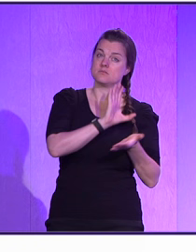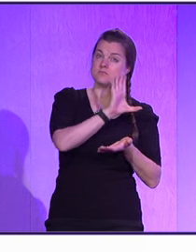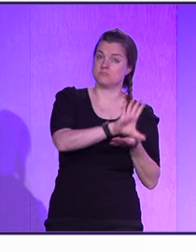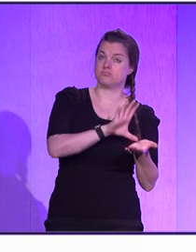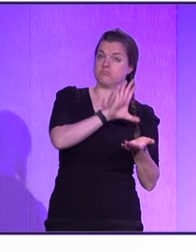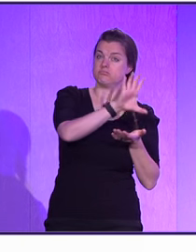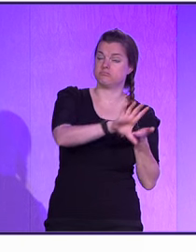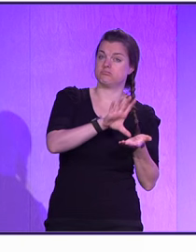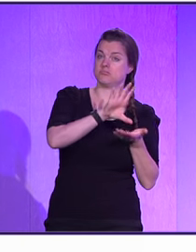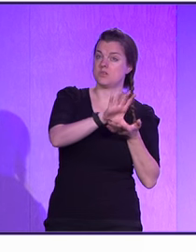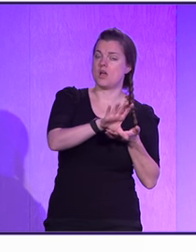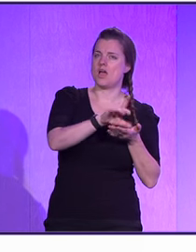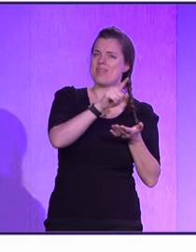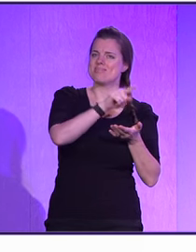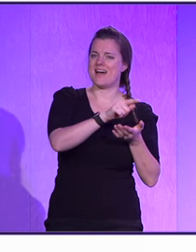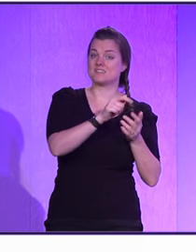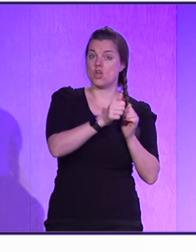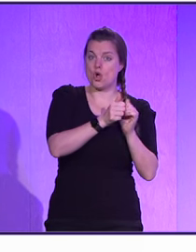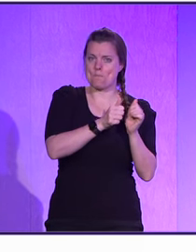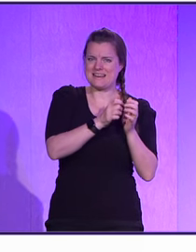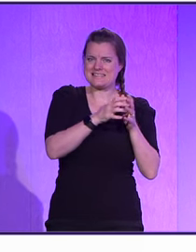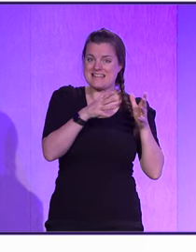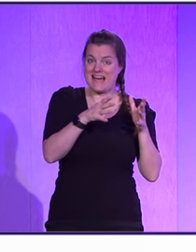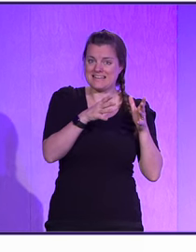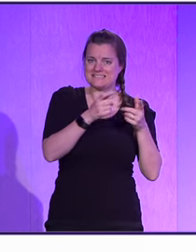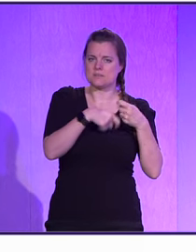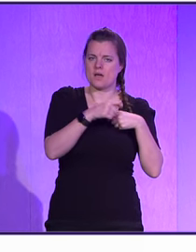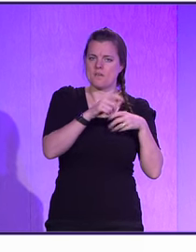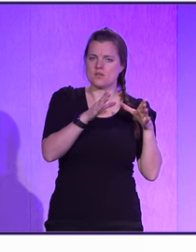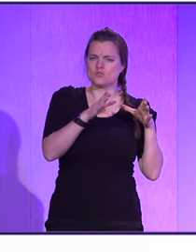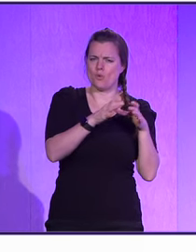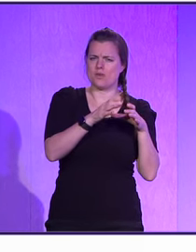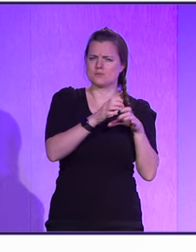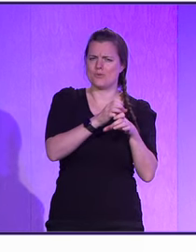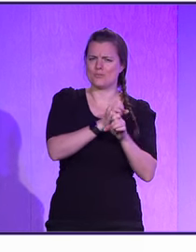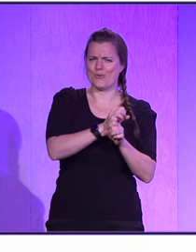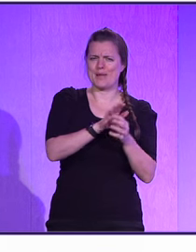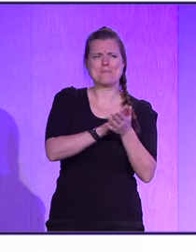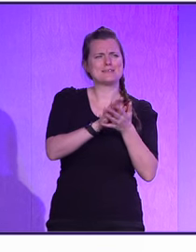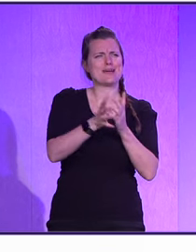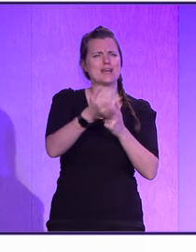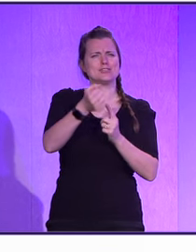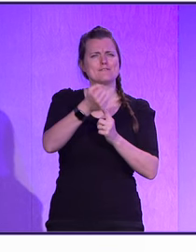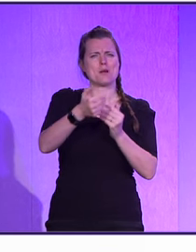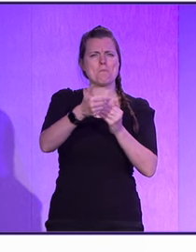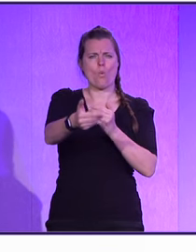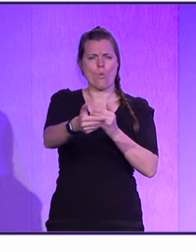Series A, they're getting smaller in size. So, it seems like you can do more with fewer people.